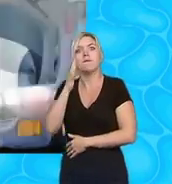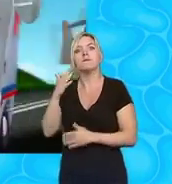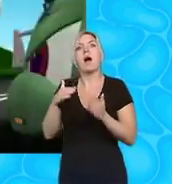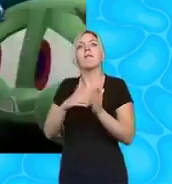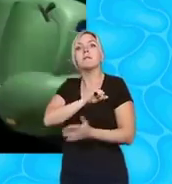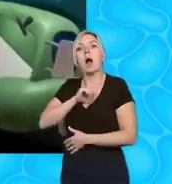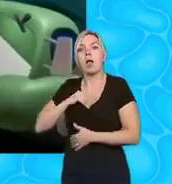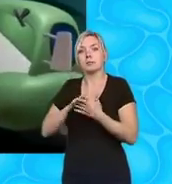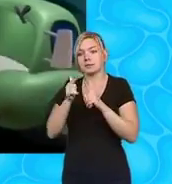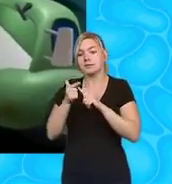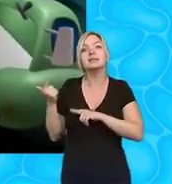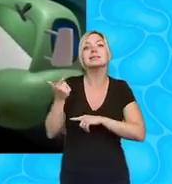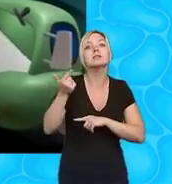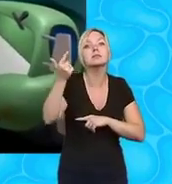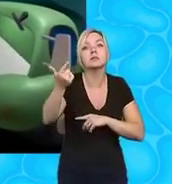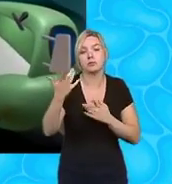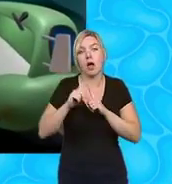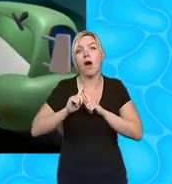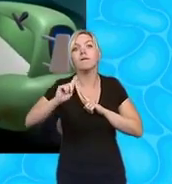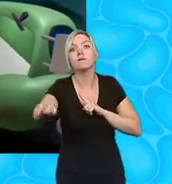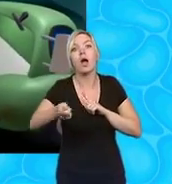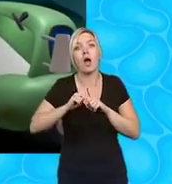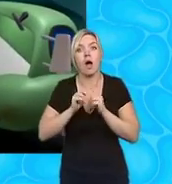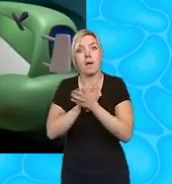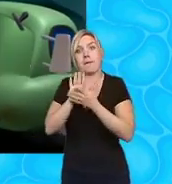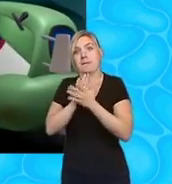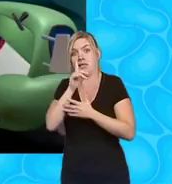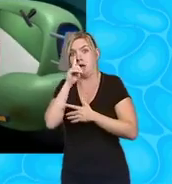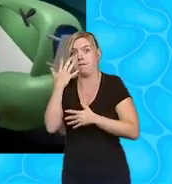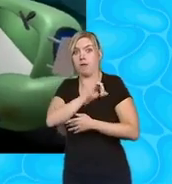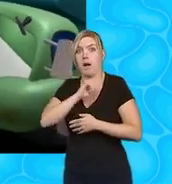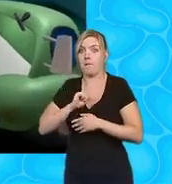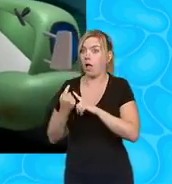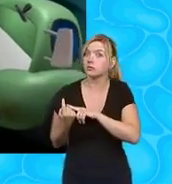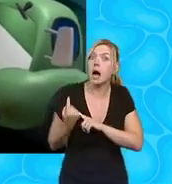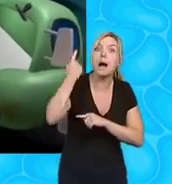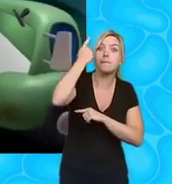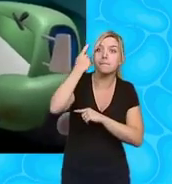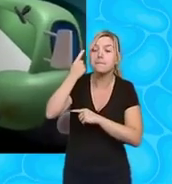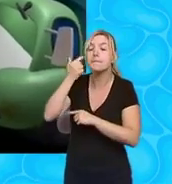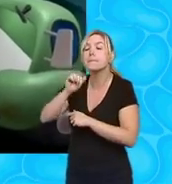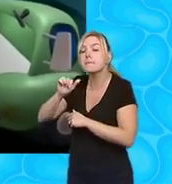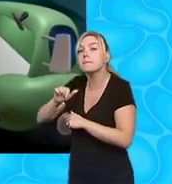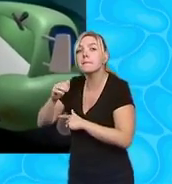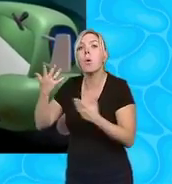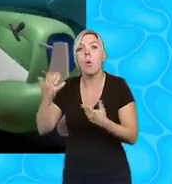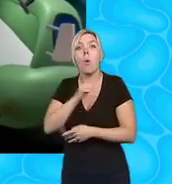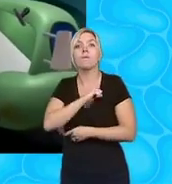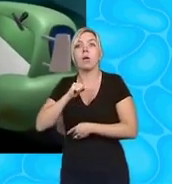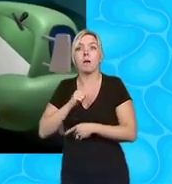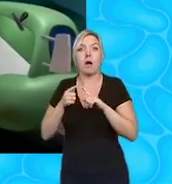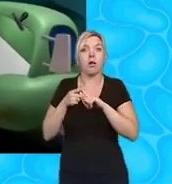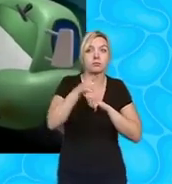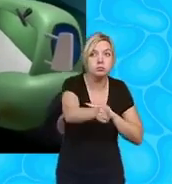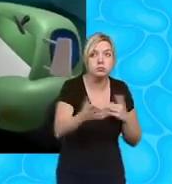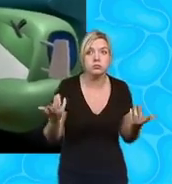it's how far something is so you can go five miles up uh-huh or five miles that way oh